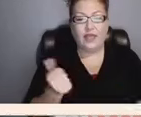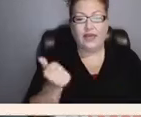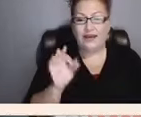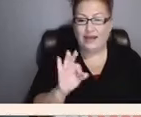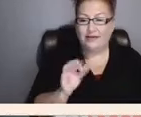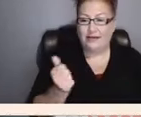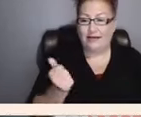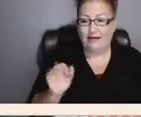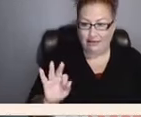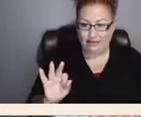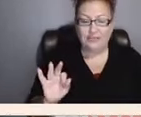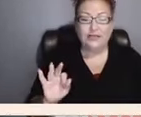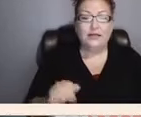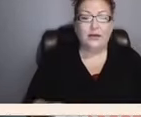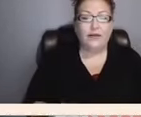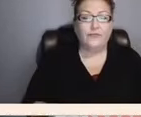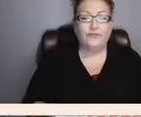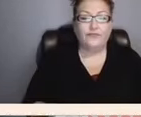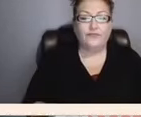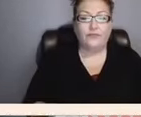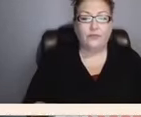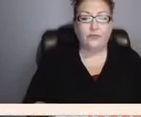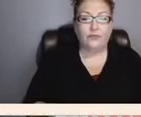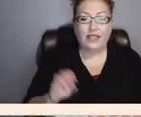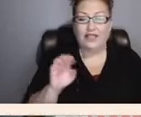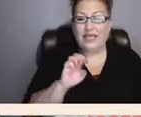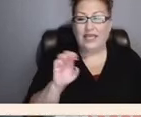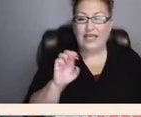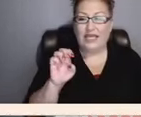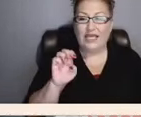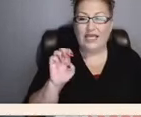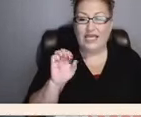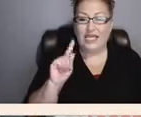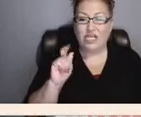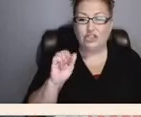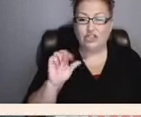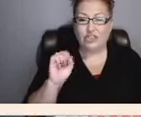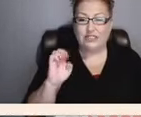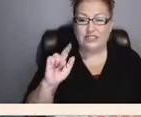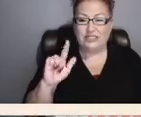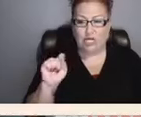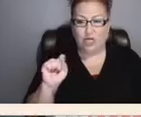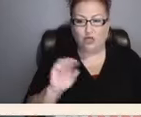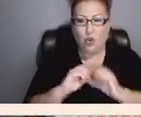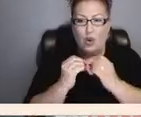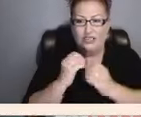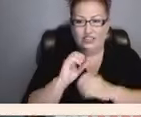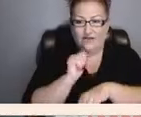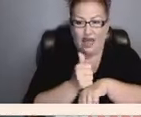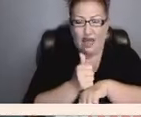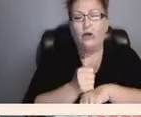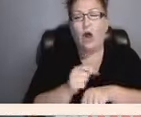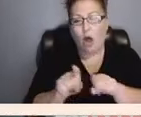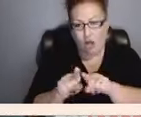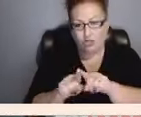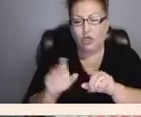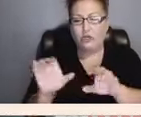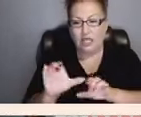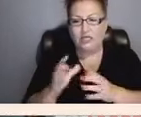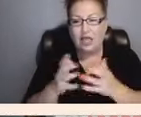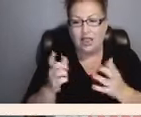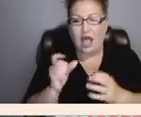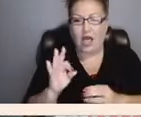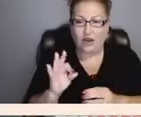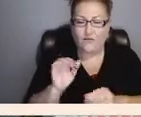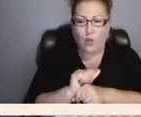the Easter Seals organization was found, which also does a lot of charitable work